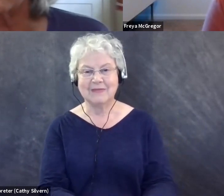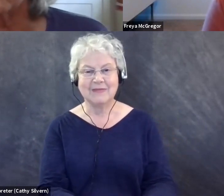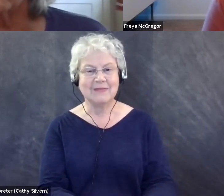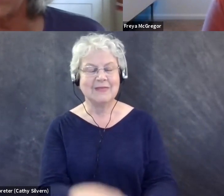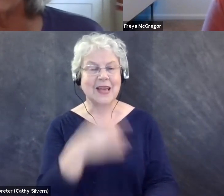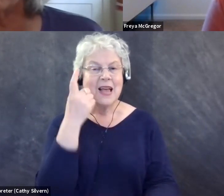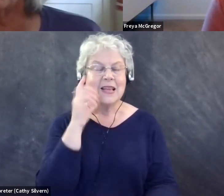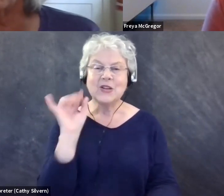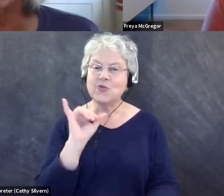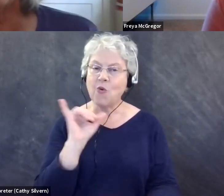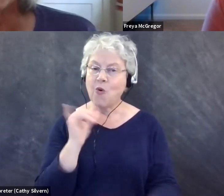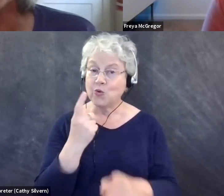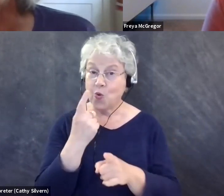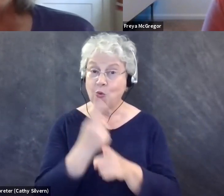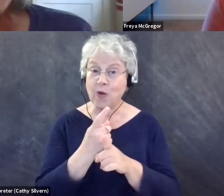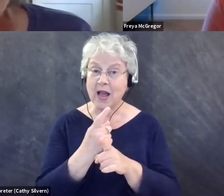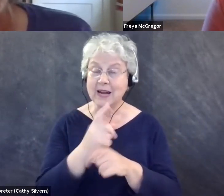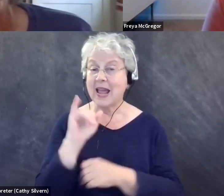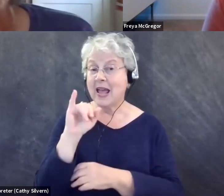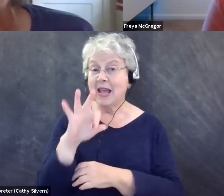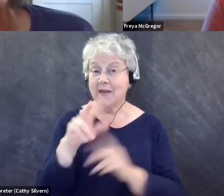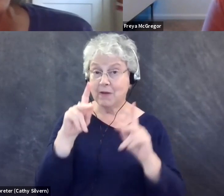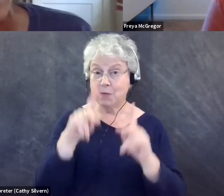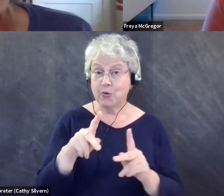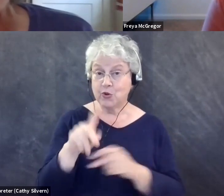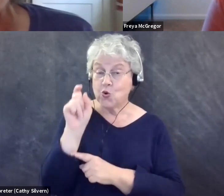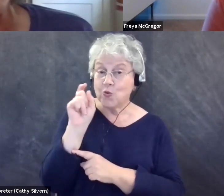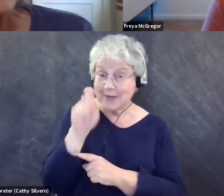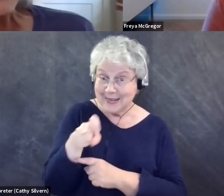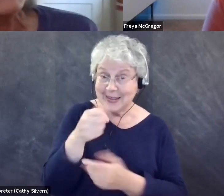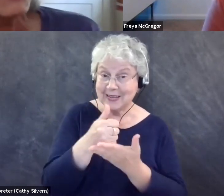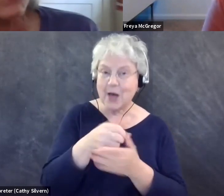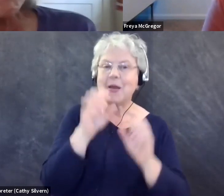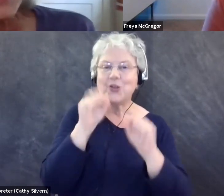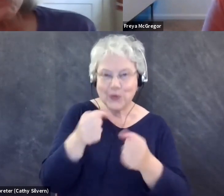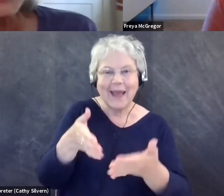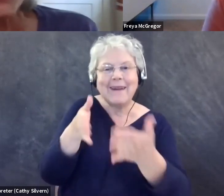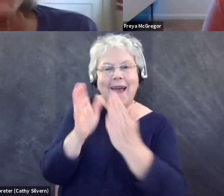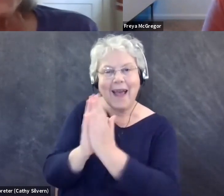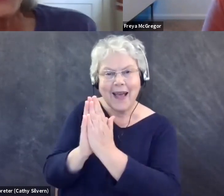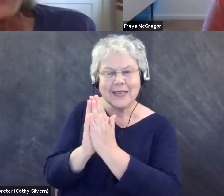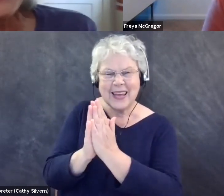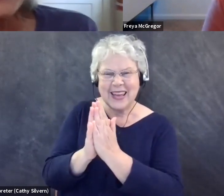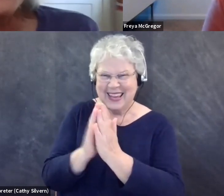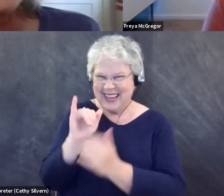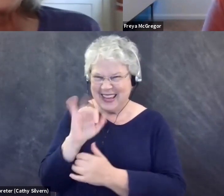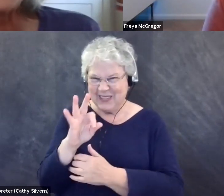also right for a person who needs help to ask, even though we may not want to.